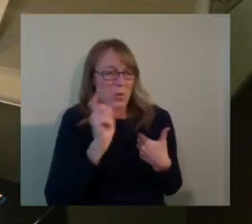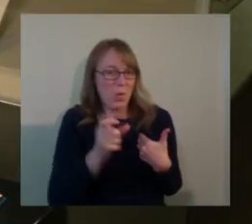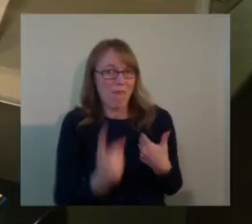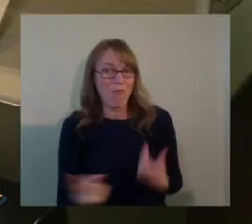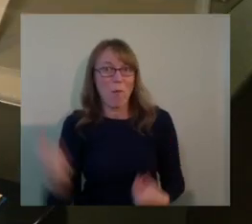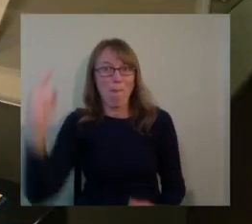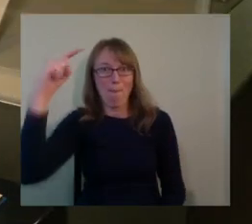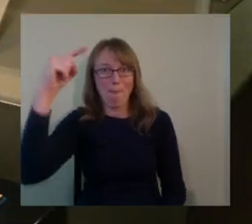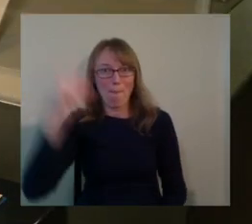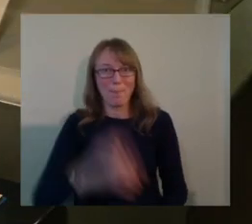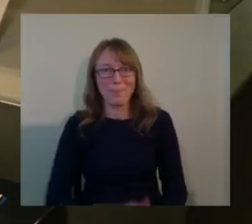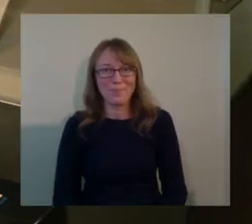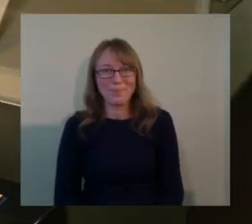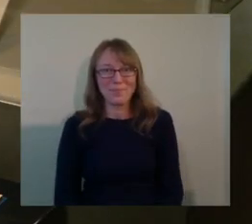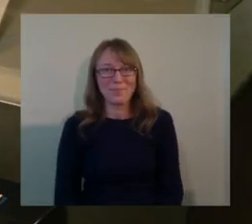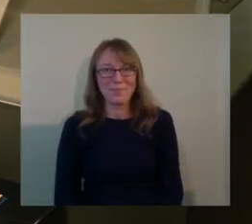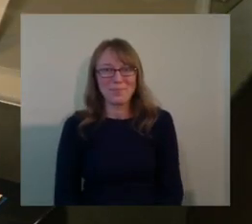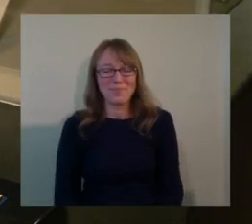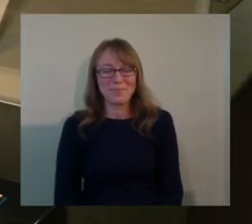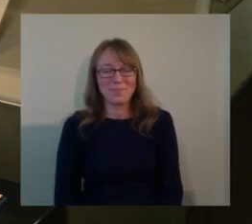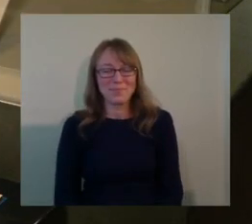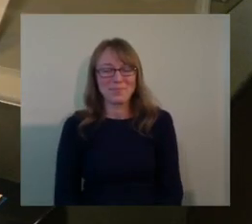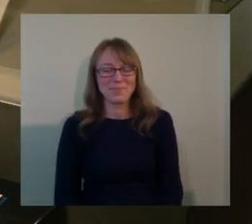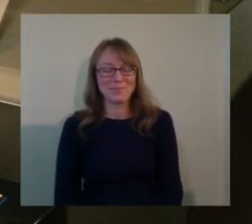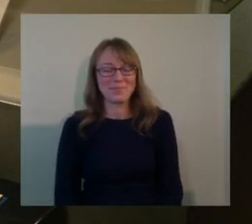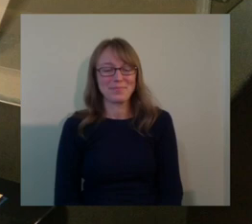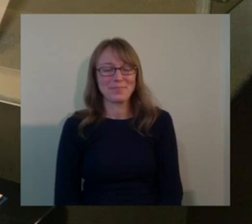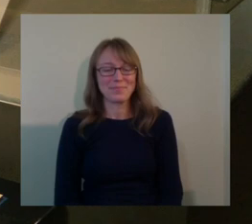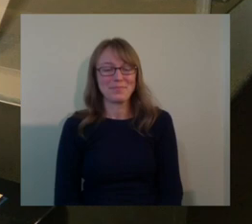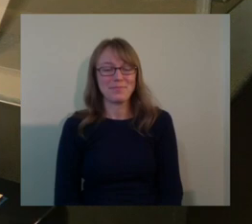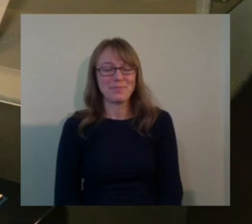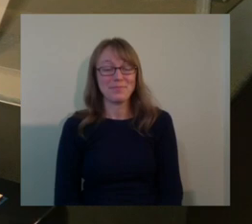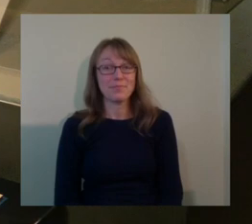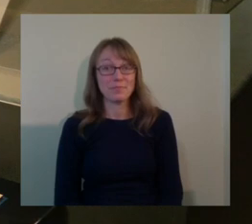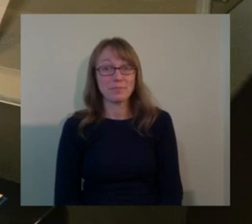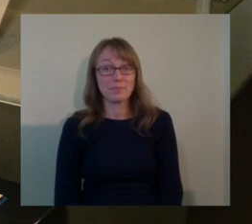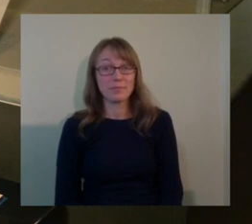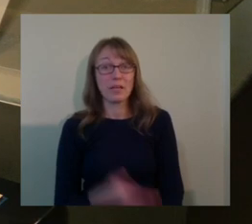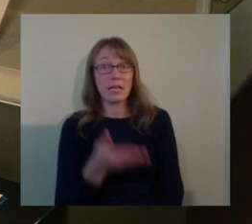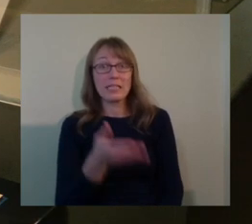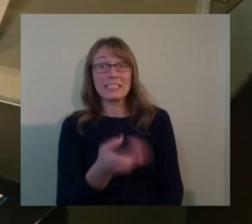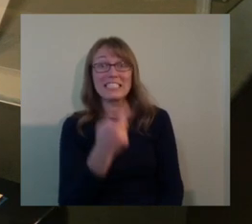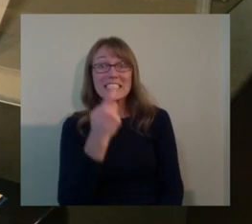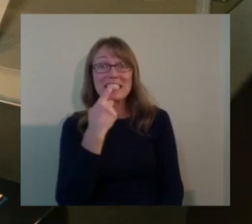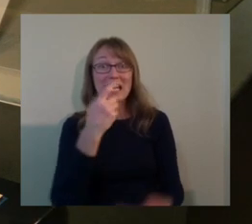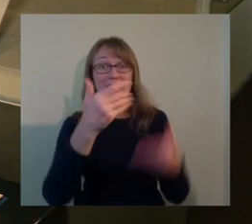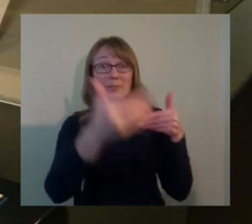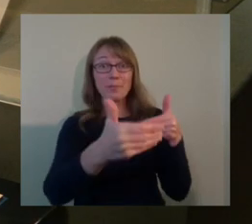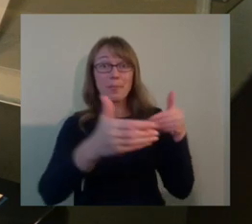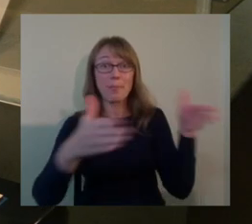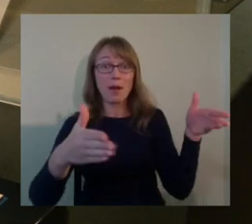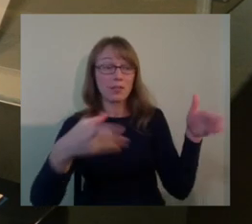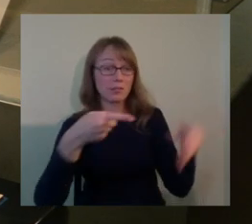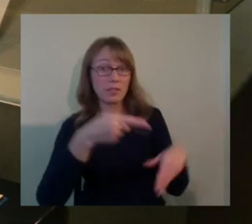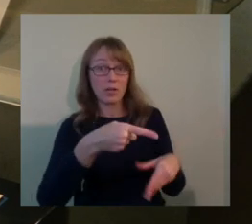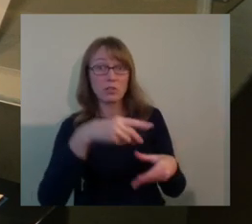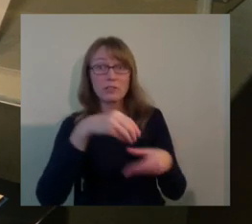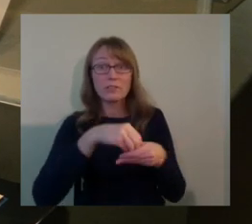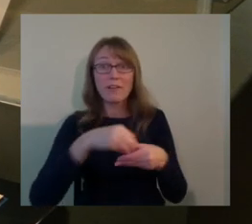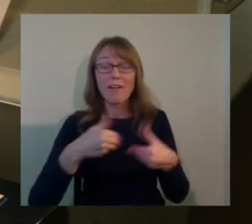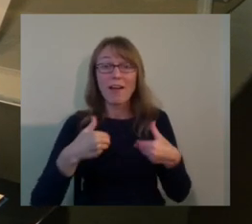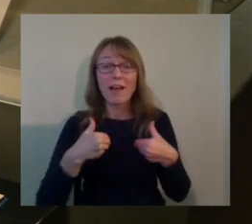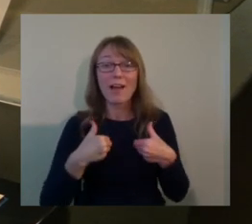This area of the exhibit contains in a class box, the original model of the arch by the original